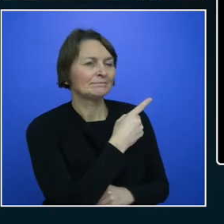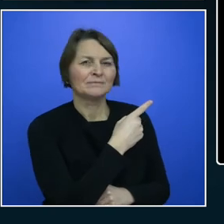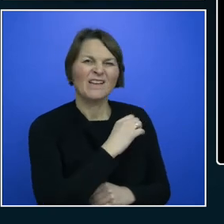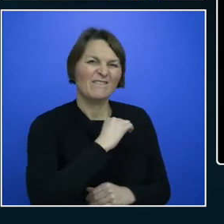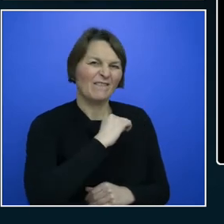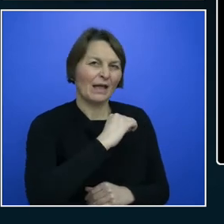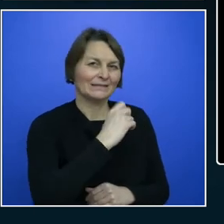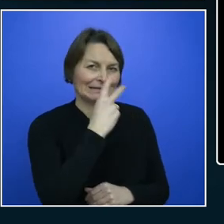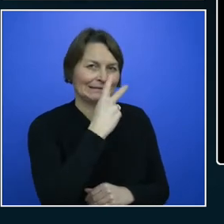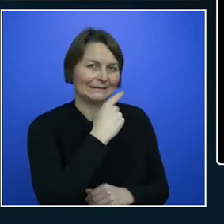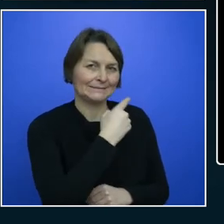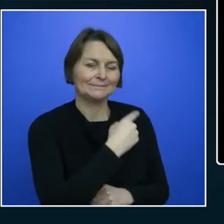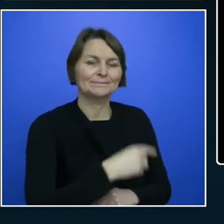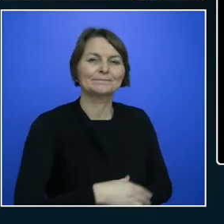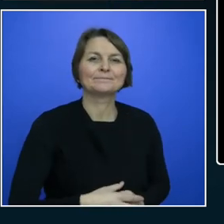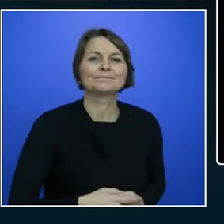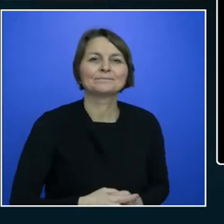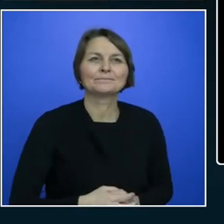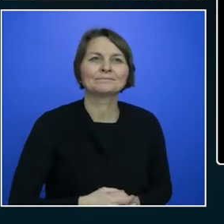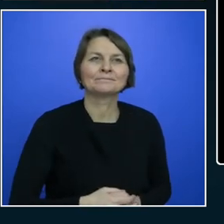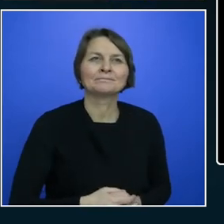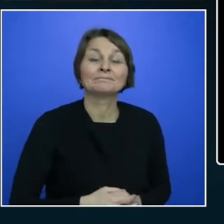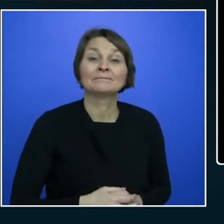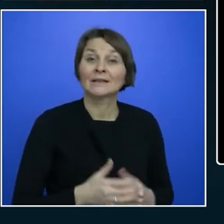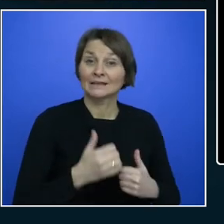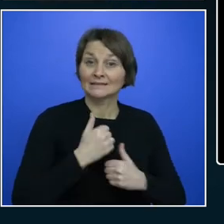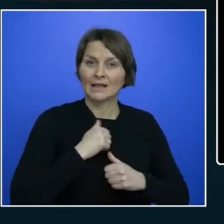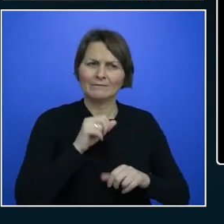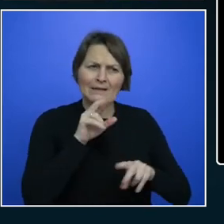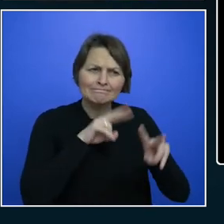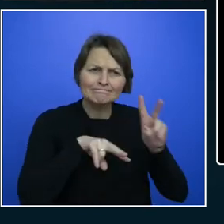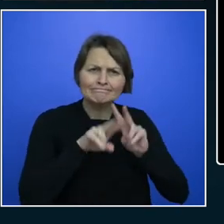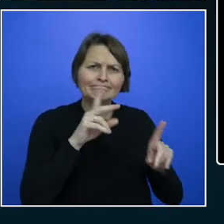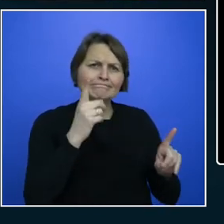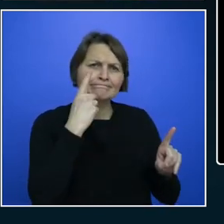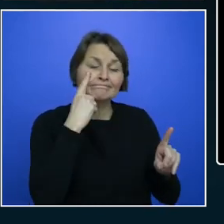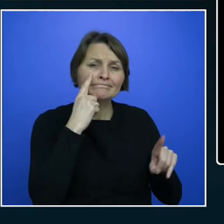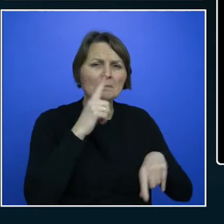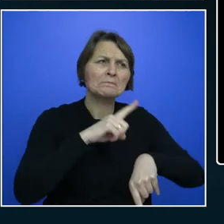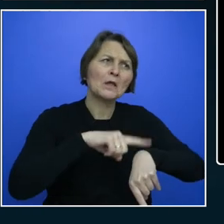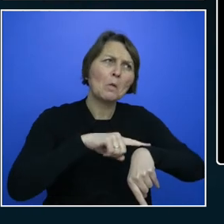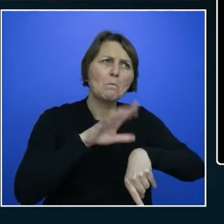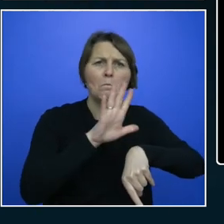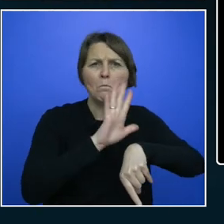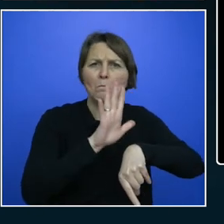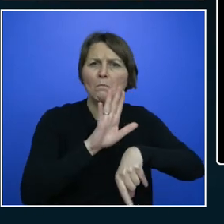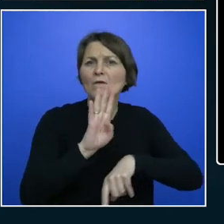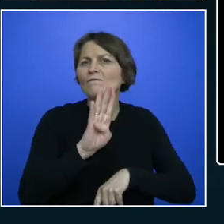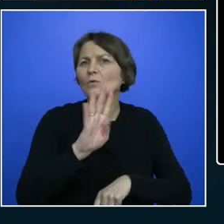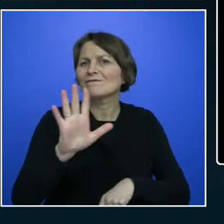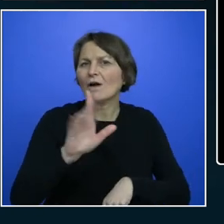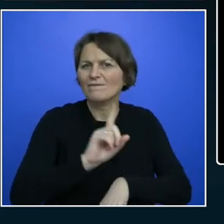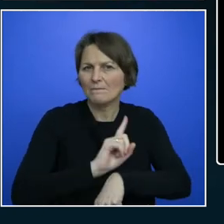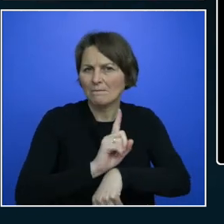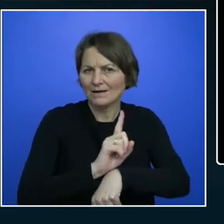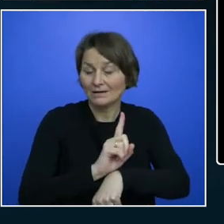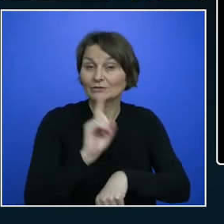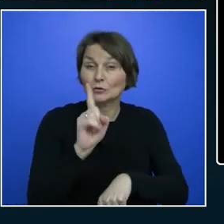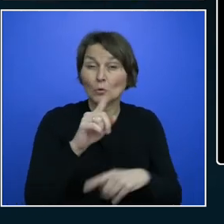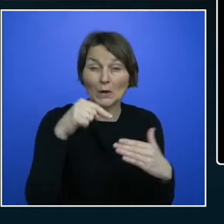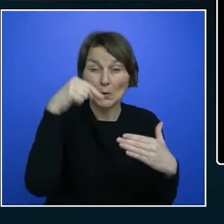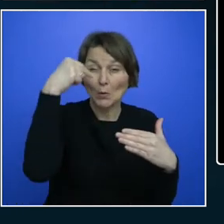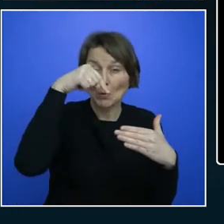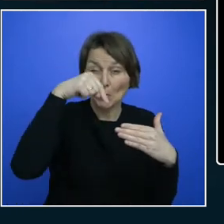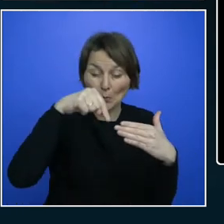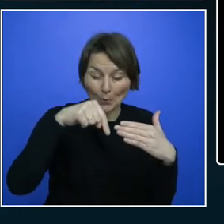an assessment that you can go through. It takes about 45 minutes. And this is a very detailed. Sometimes you